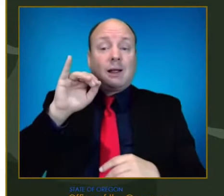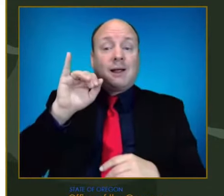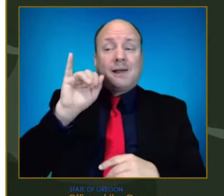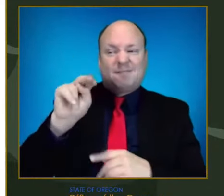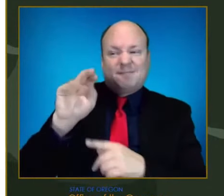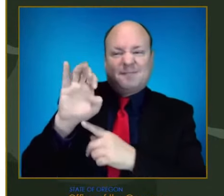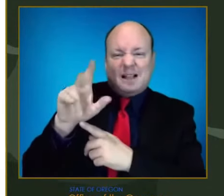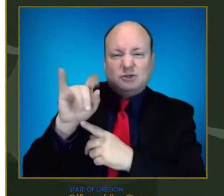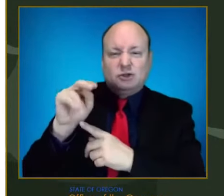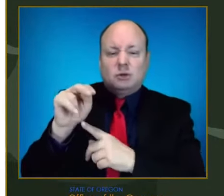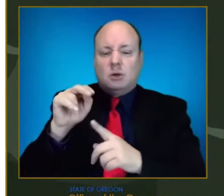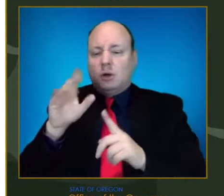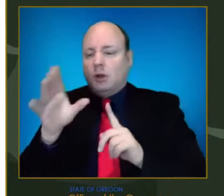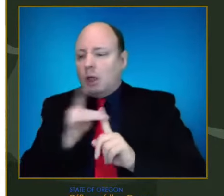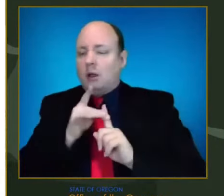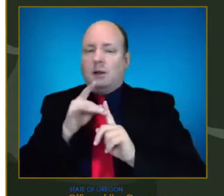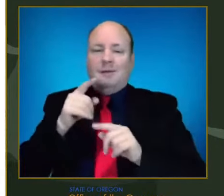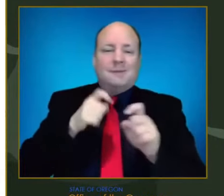Next slide.